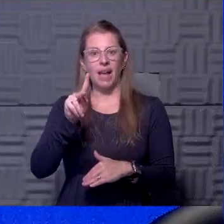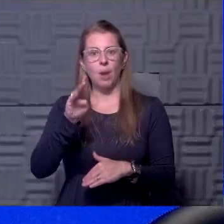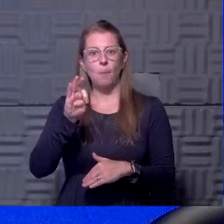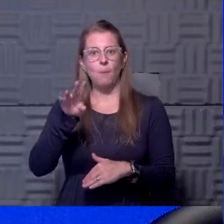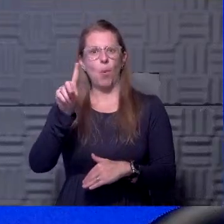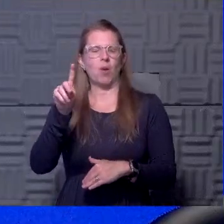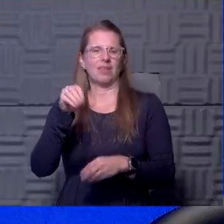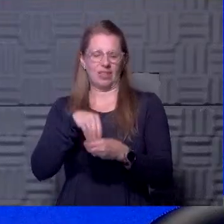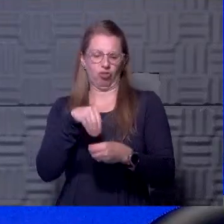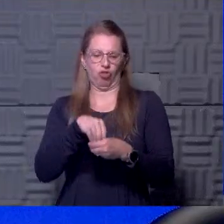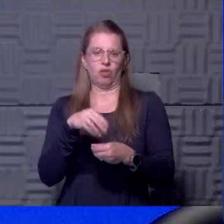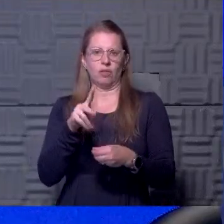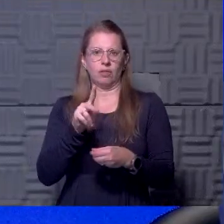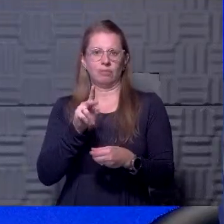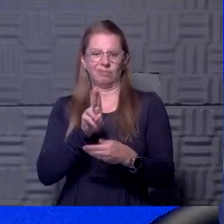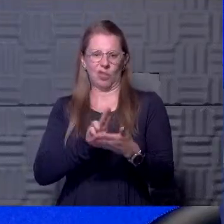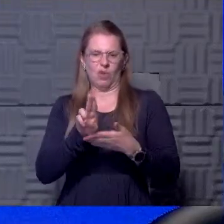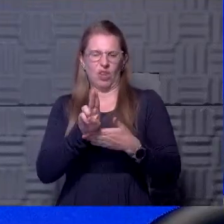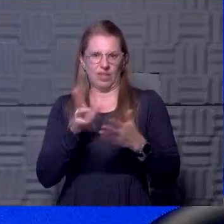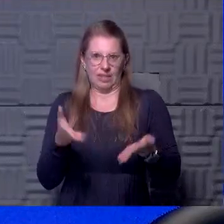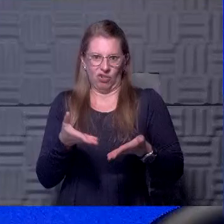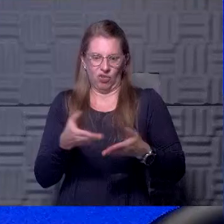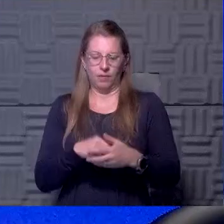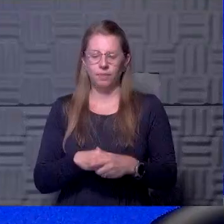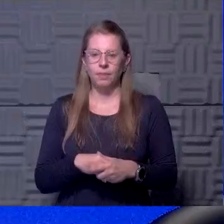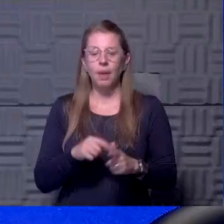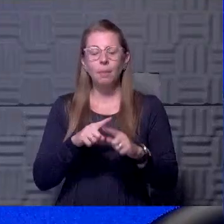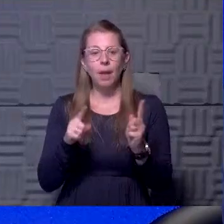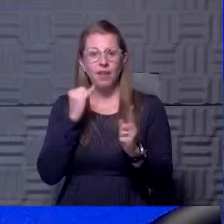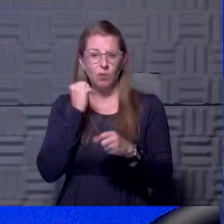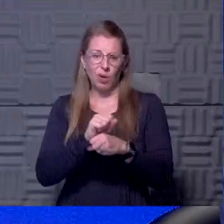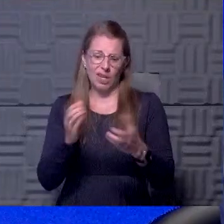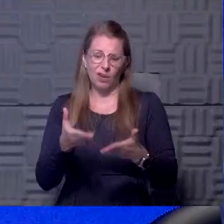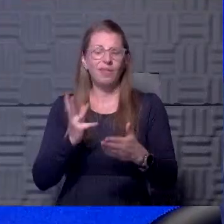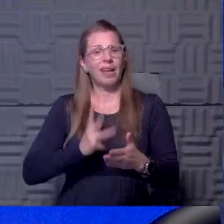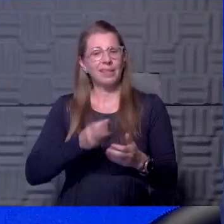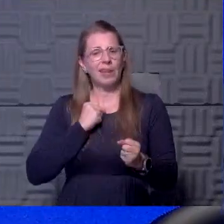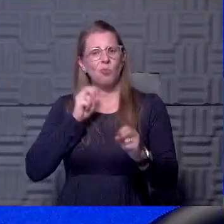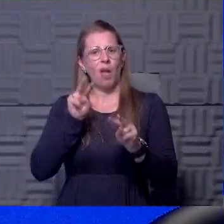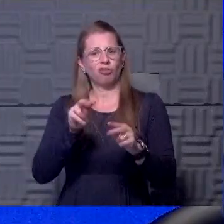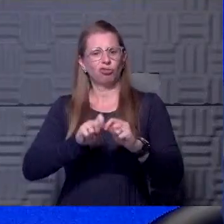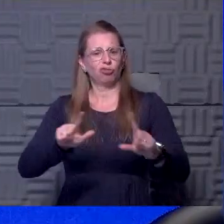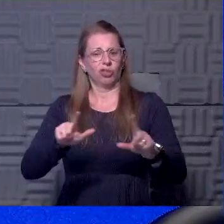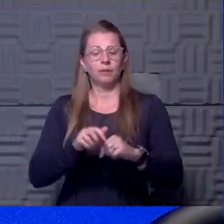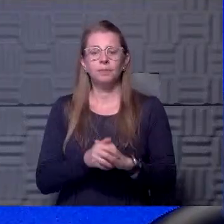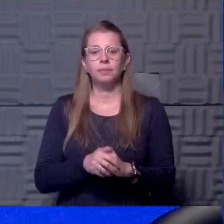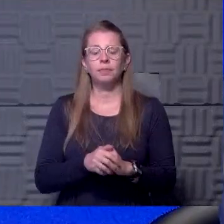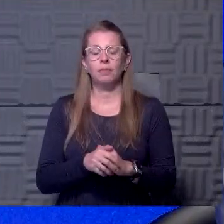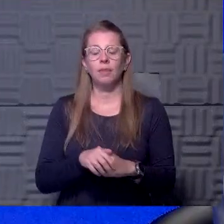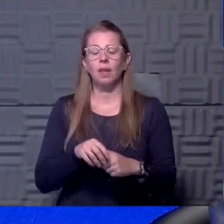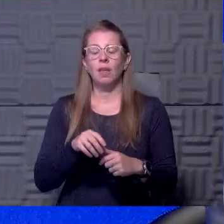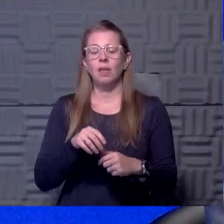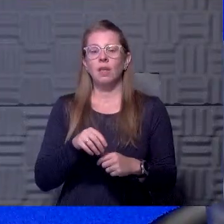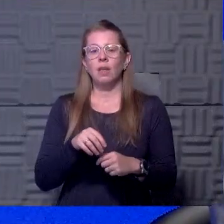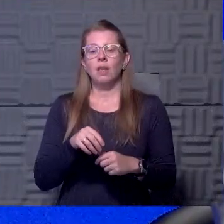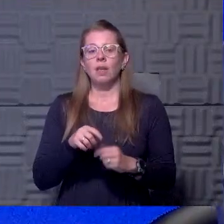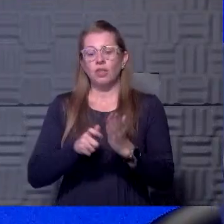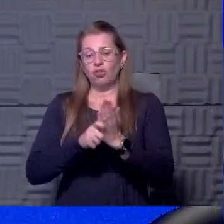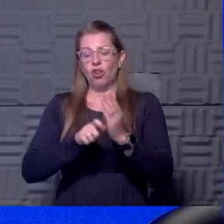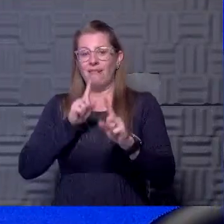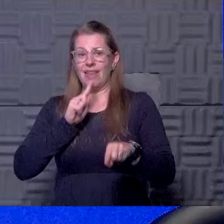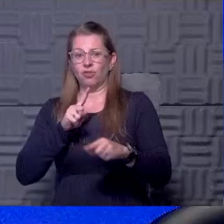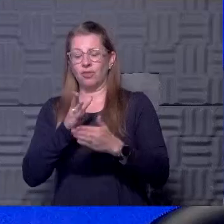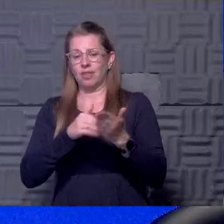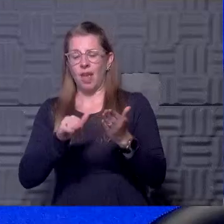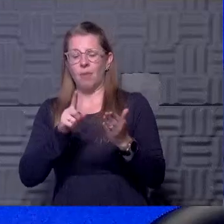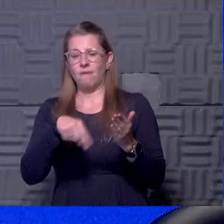So anybody else on campus can look at it. But basically one of, uh, the journal that I'm presenting is answers one of those questions. So there are two